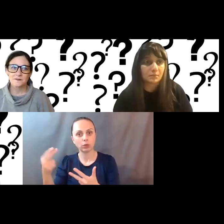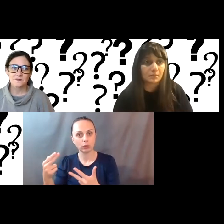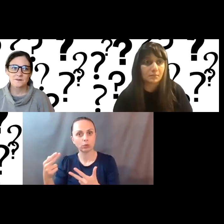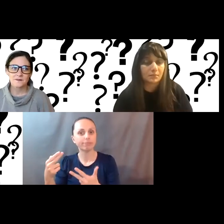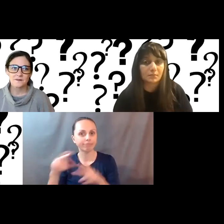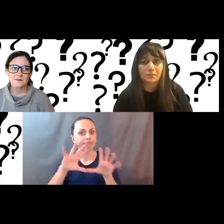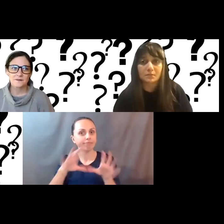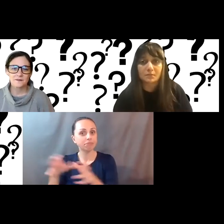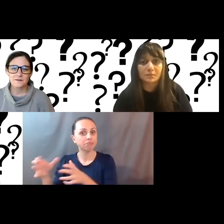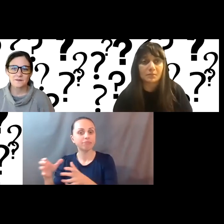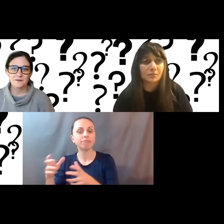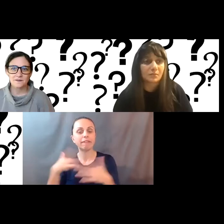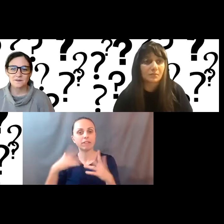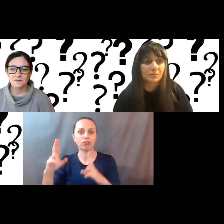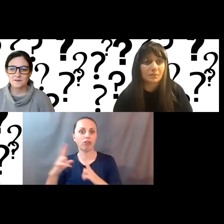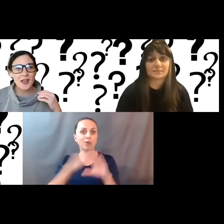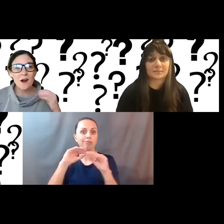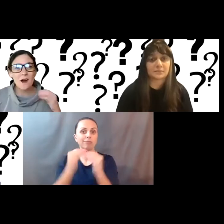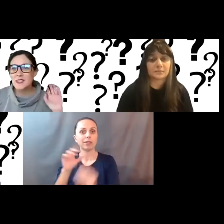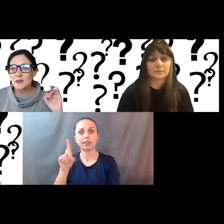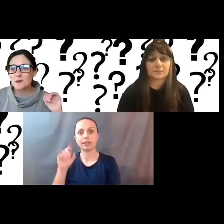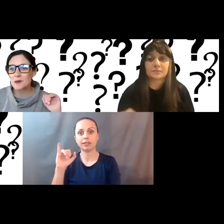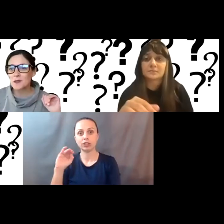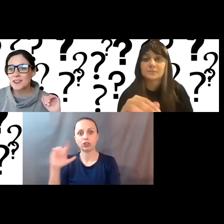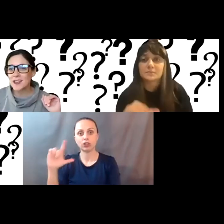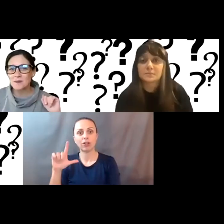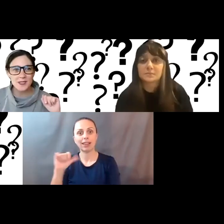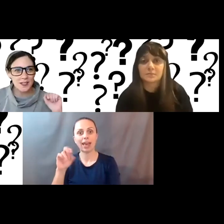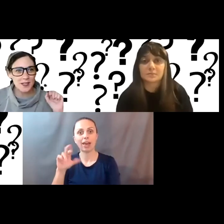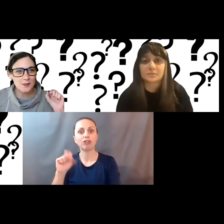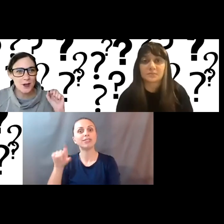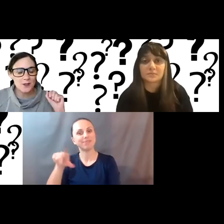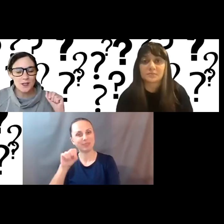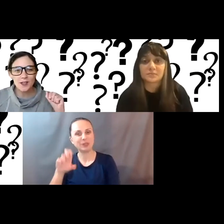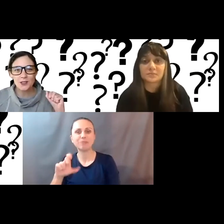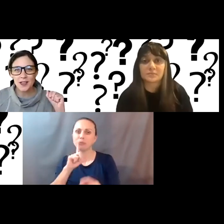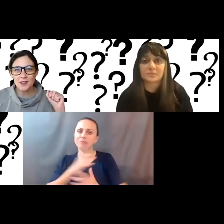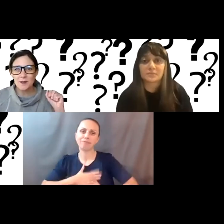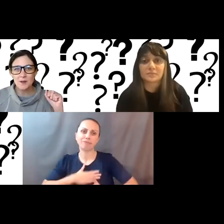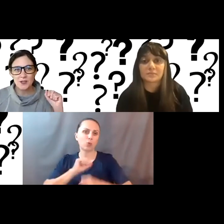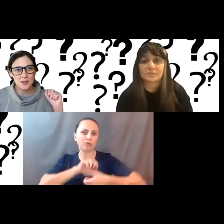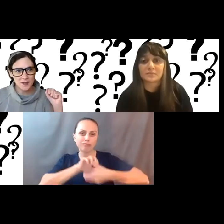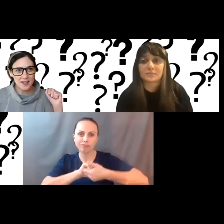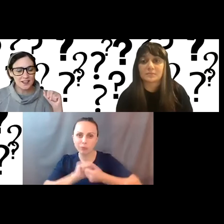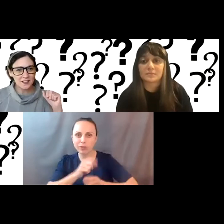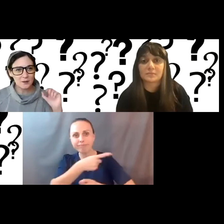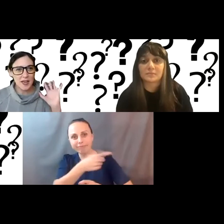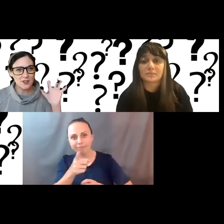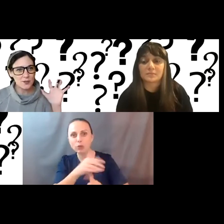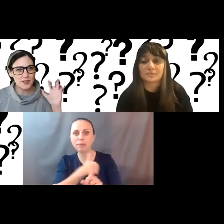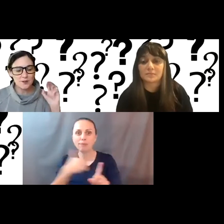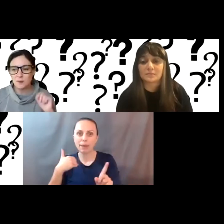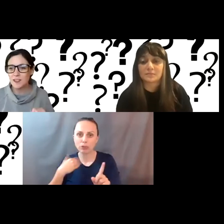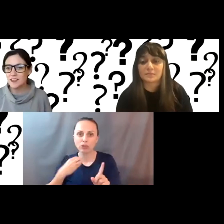And we're grateful to be here on this land. Always lovely to work with the BC Alliance for Arts and Culture and their membership. A little